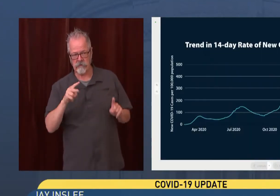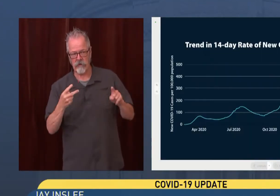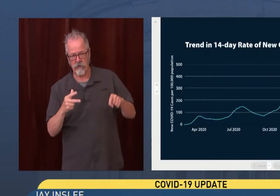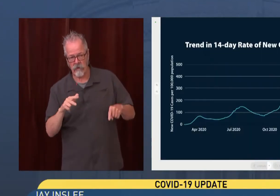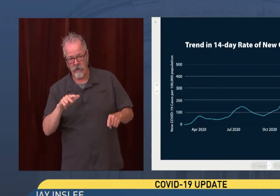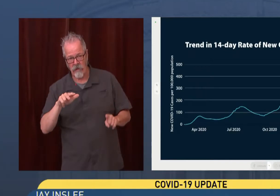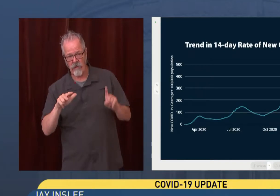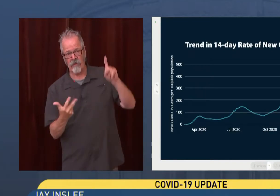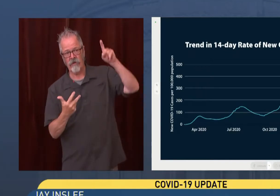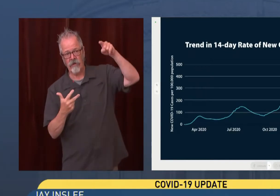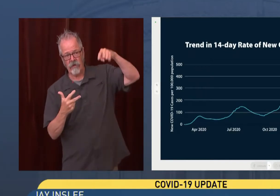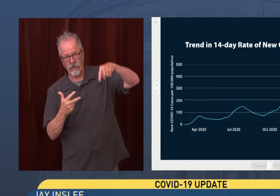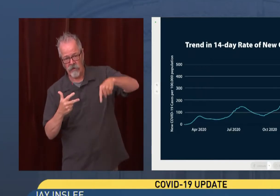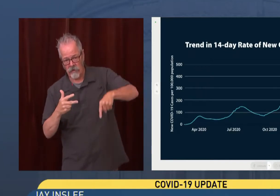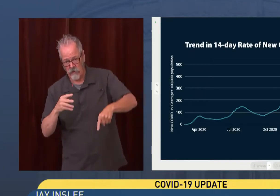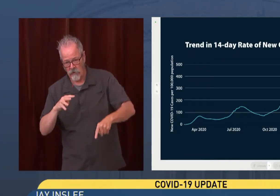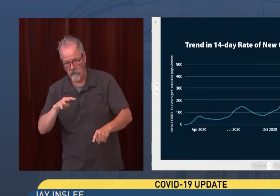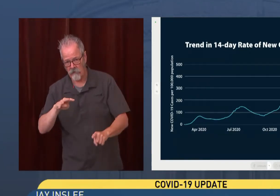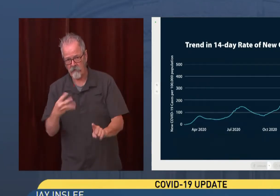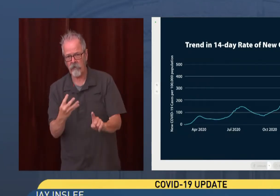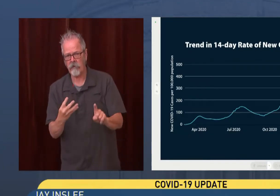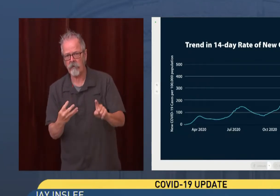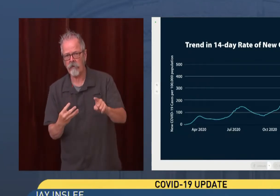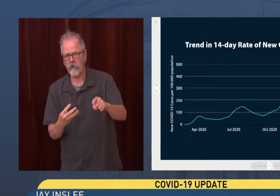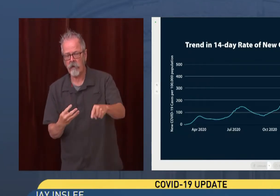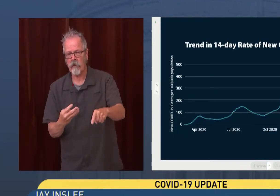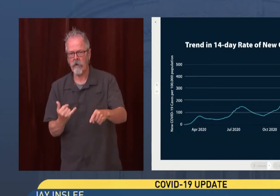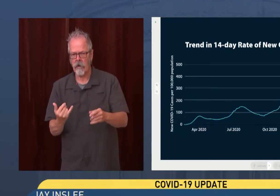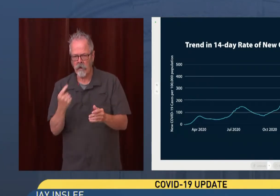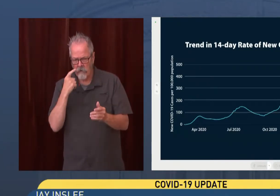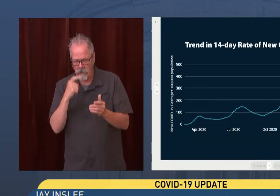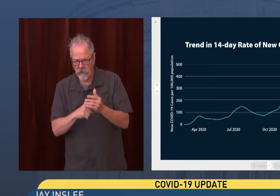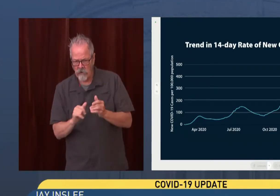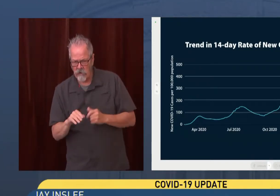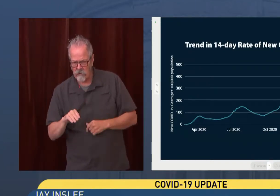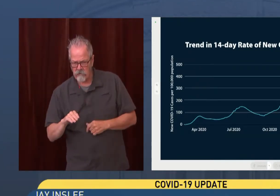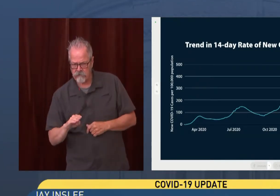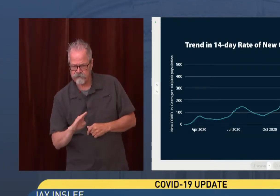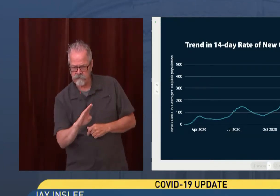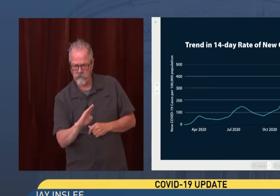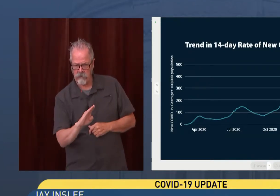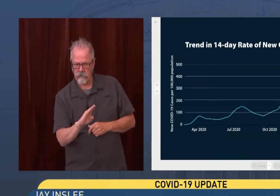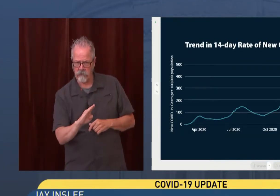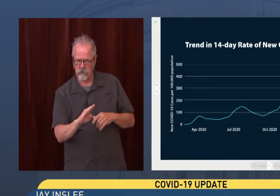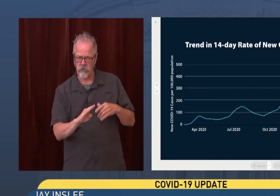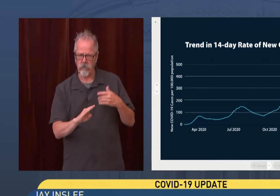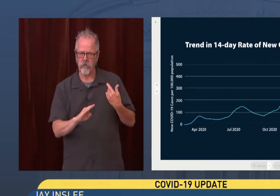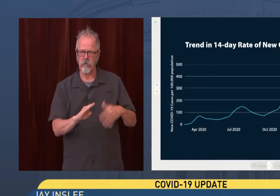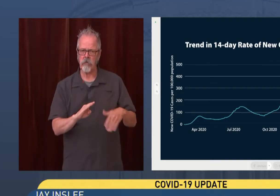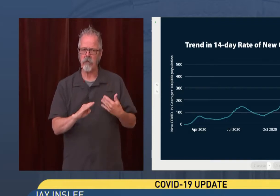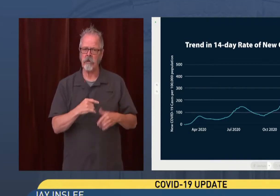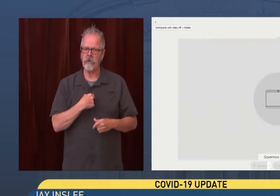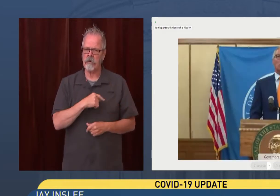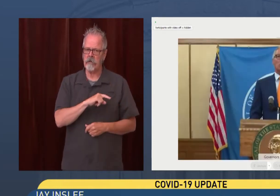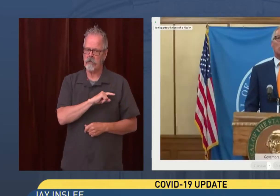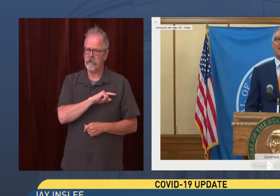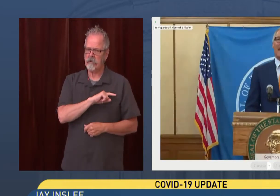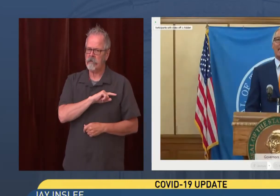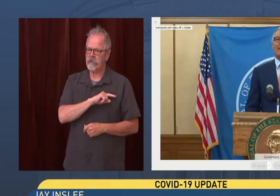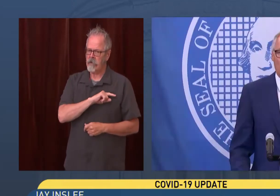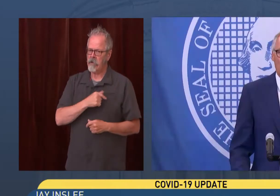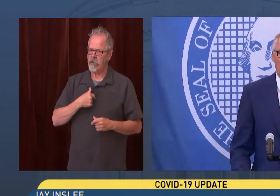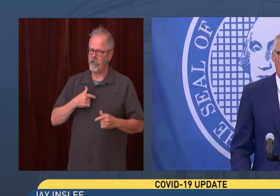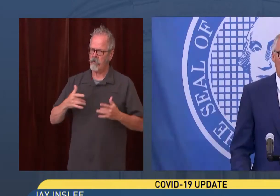call it, these numbers are going up dramatically, and that is most concerning because while our hospitals today